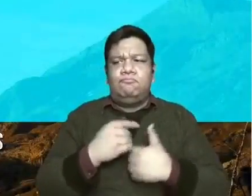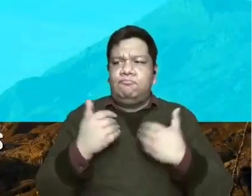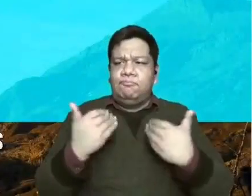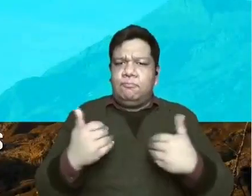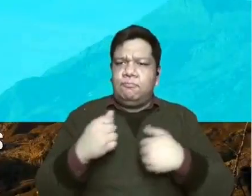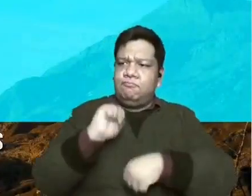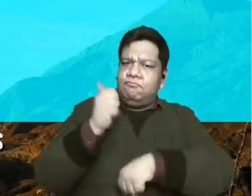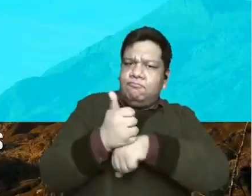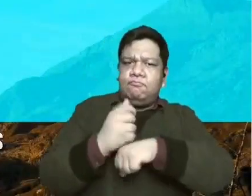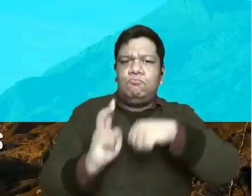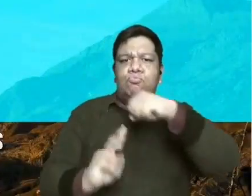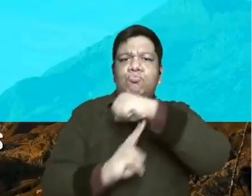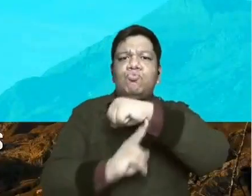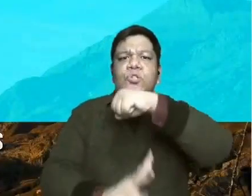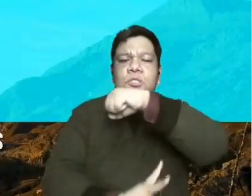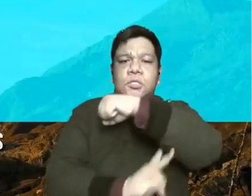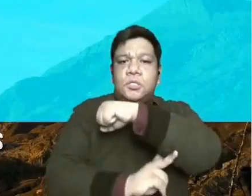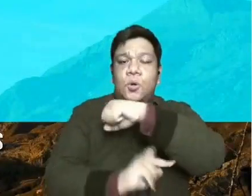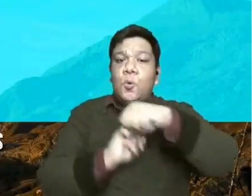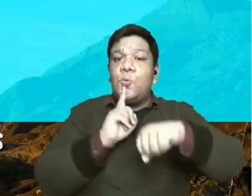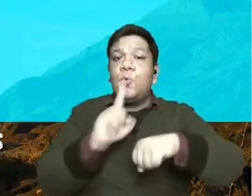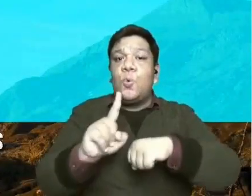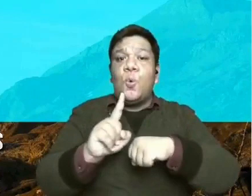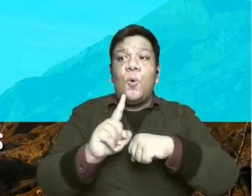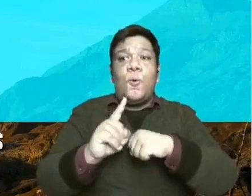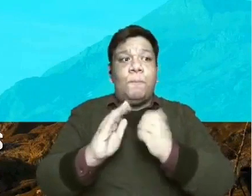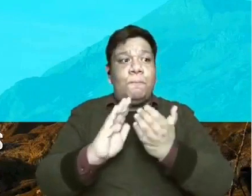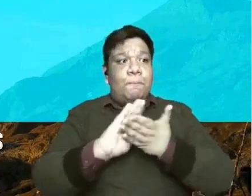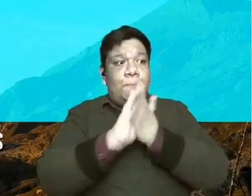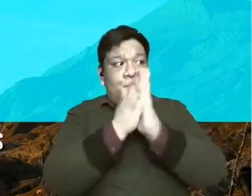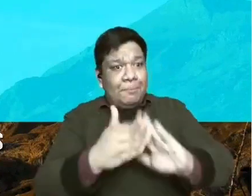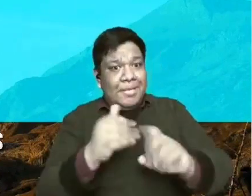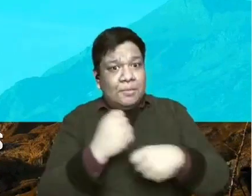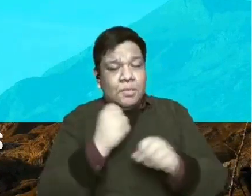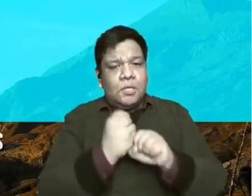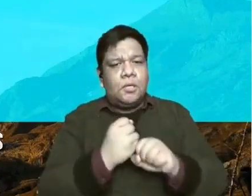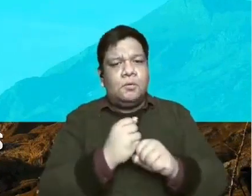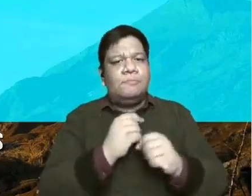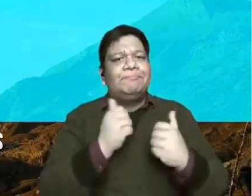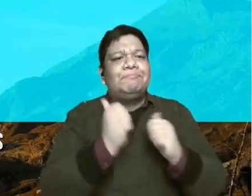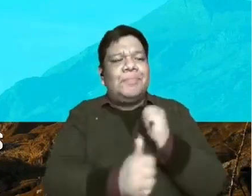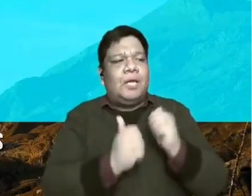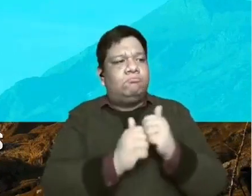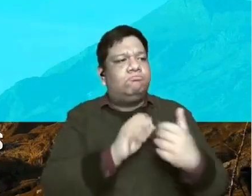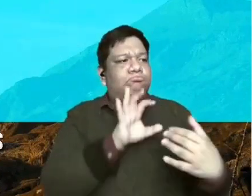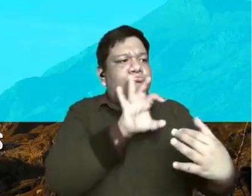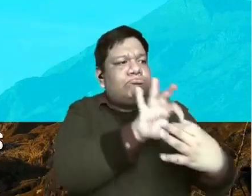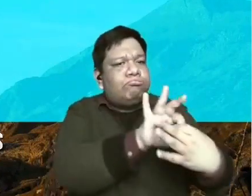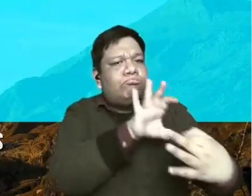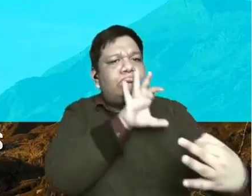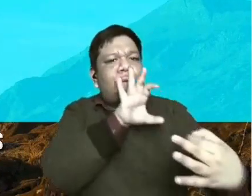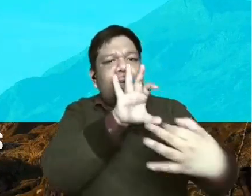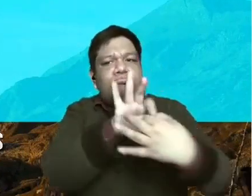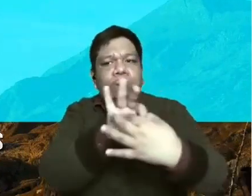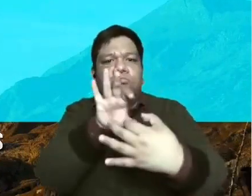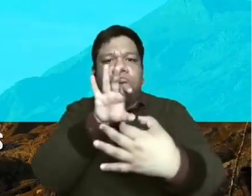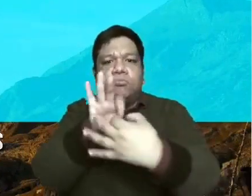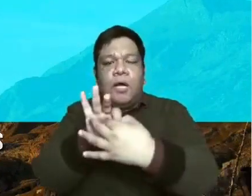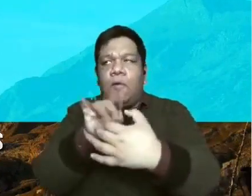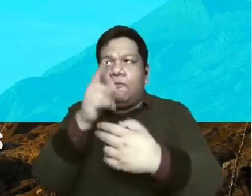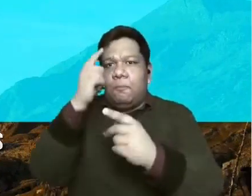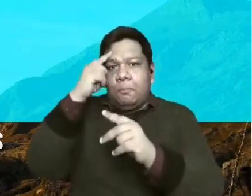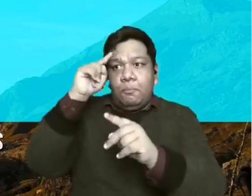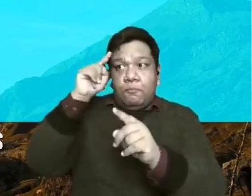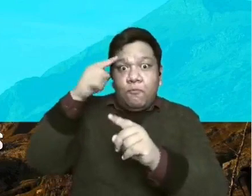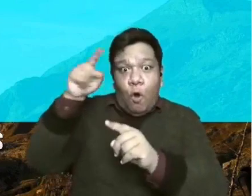a bridge peacemaking is really a work of reaching out and building relationships with a godly